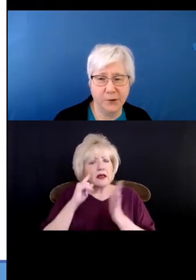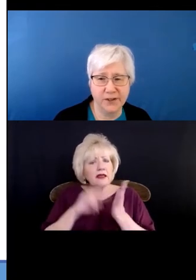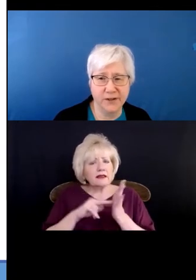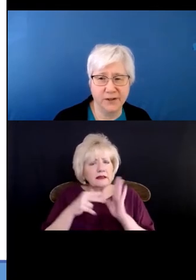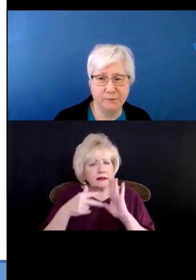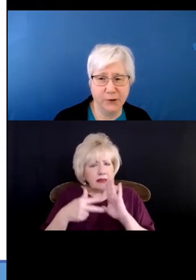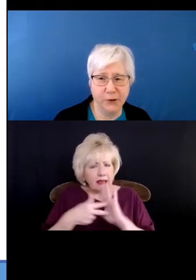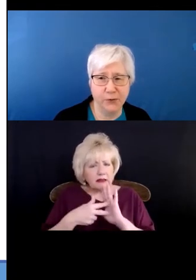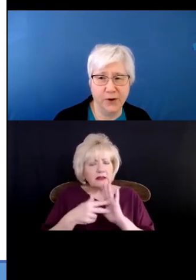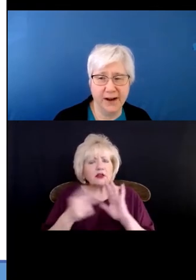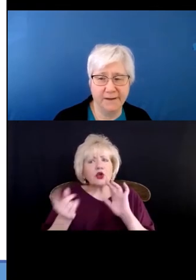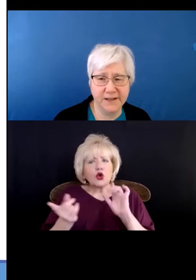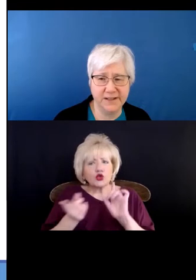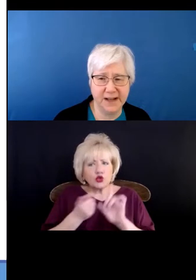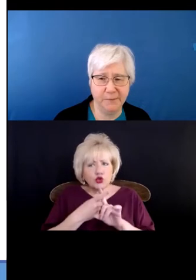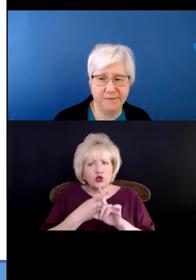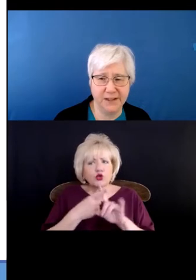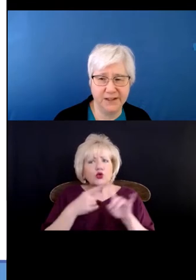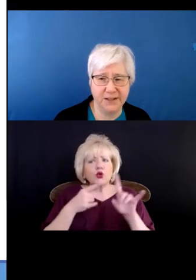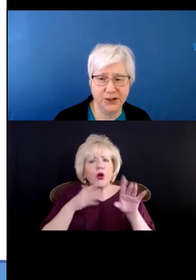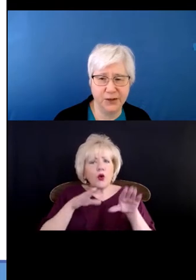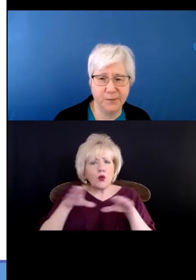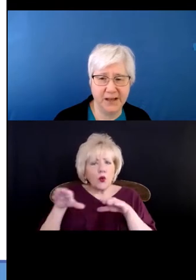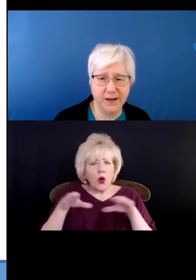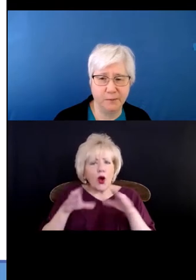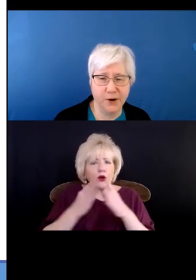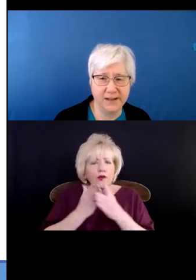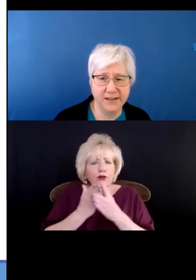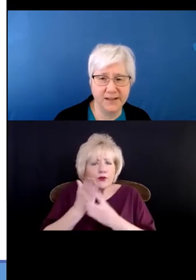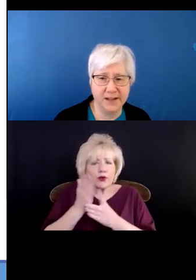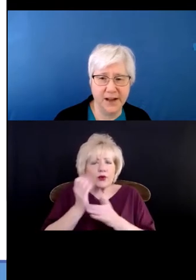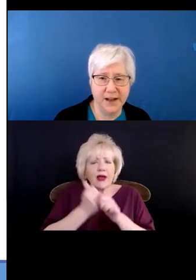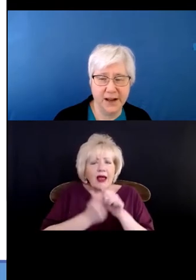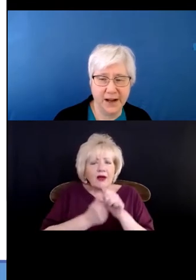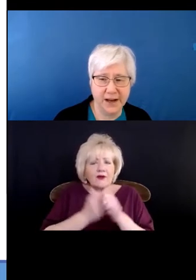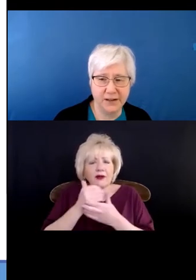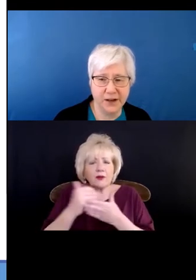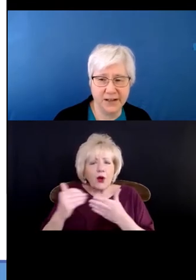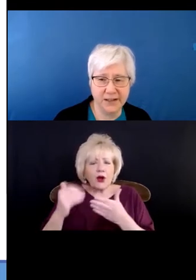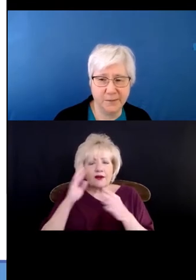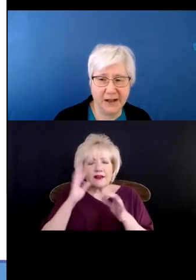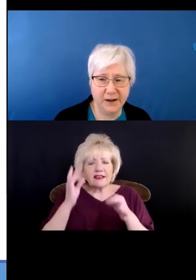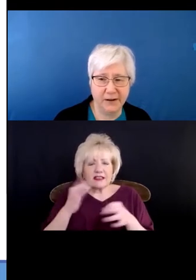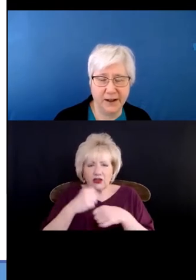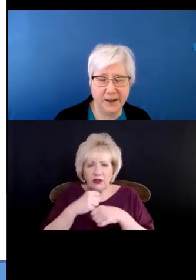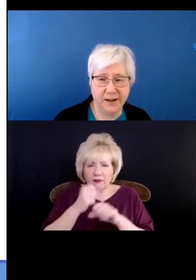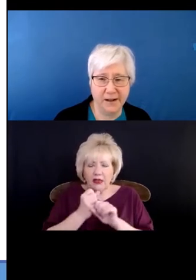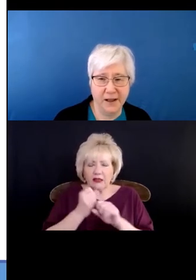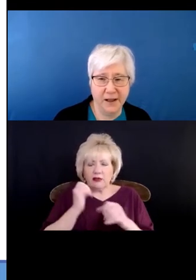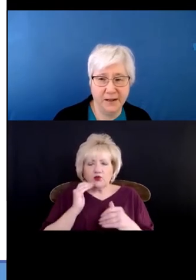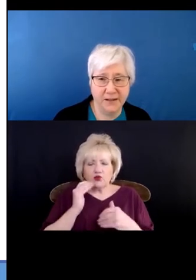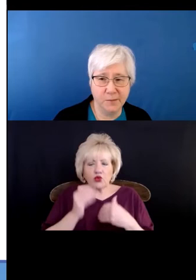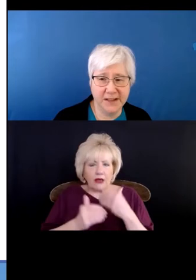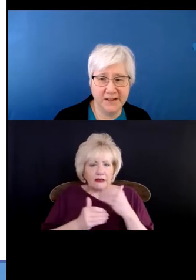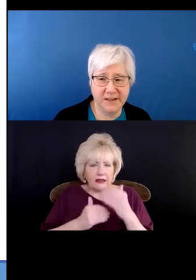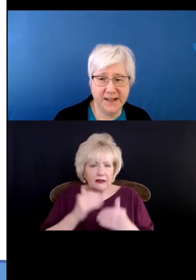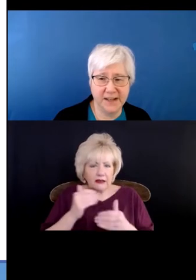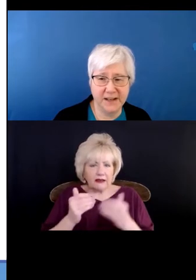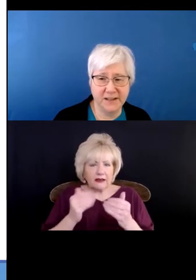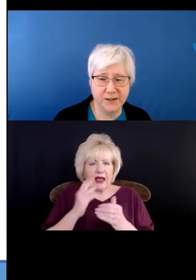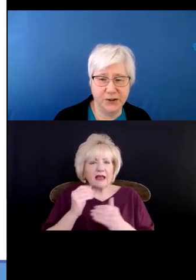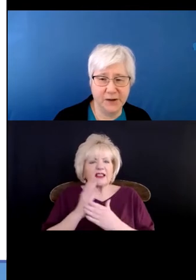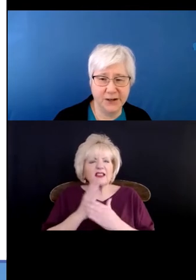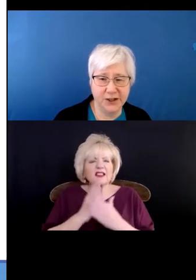a person through every step of the decision making process. And it talks about some of the